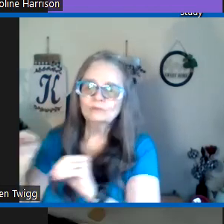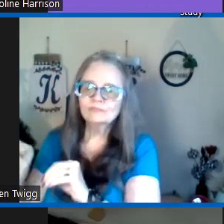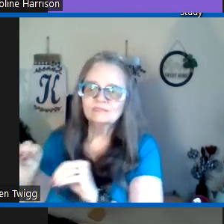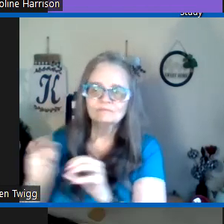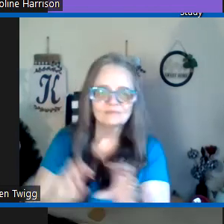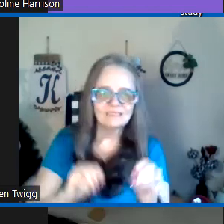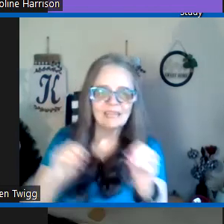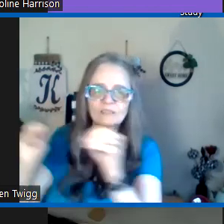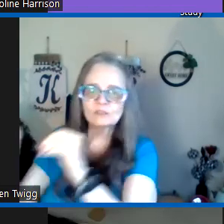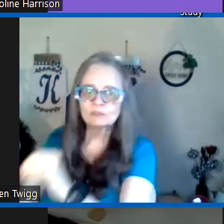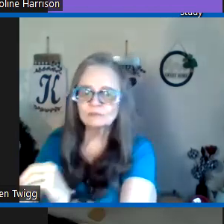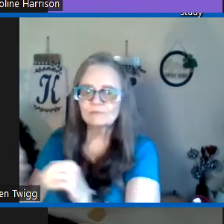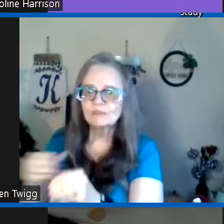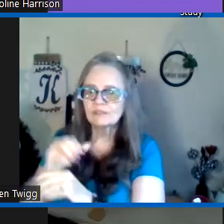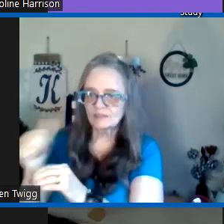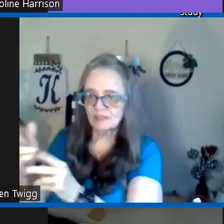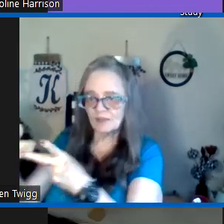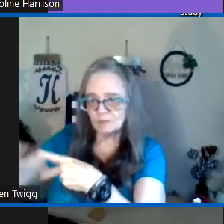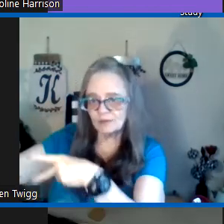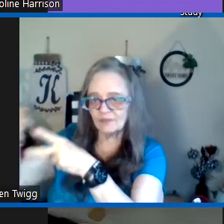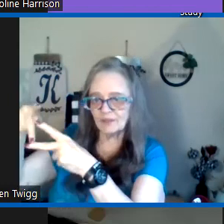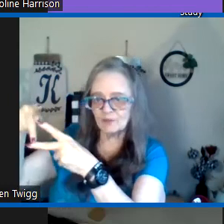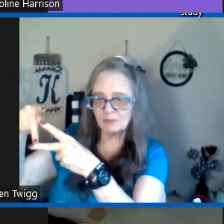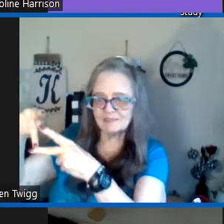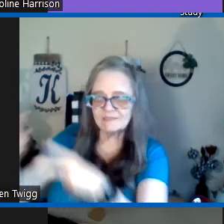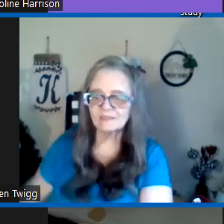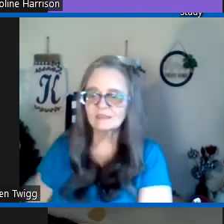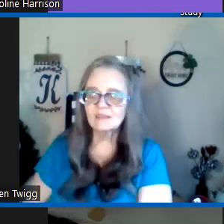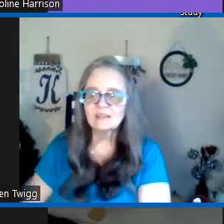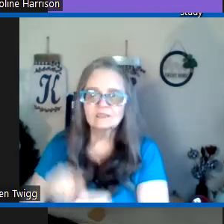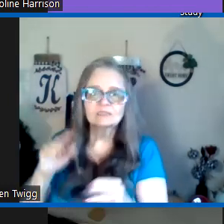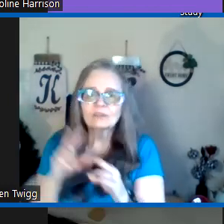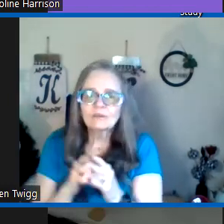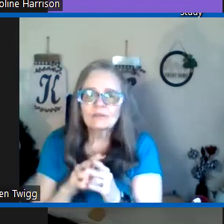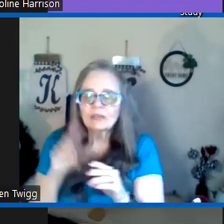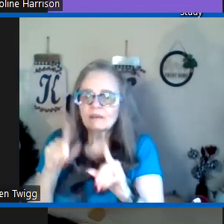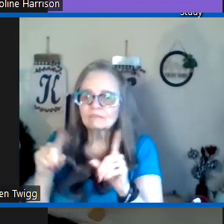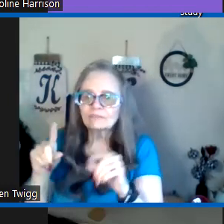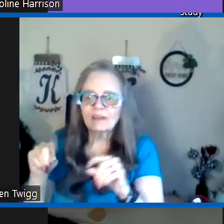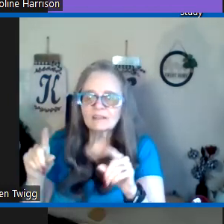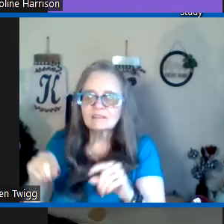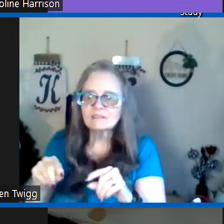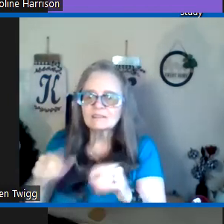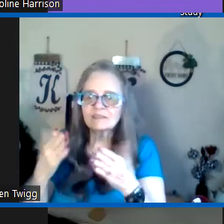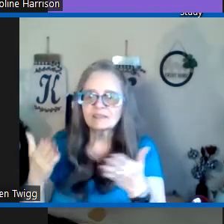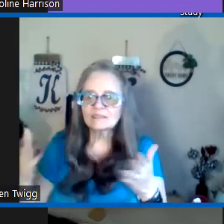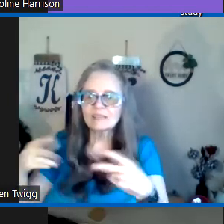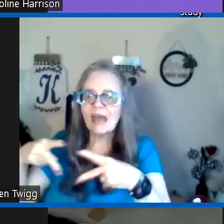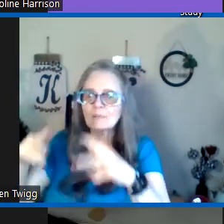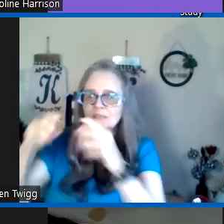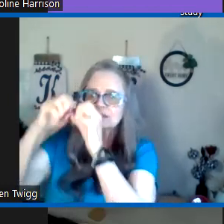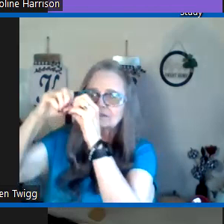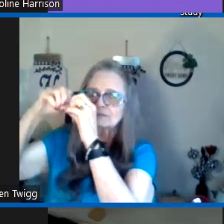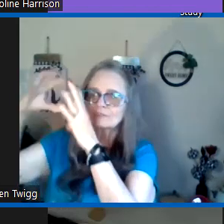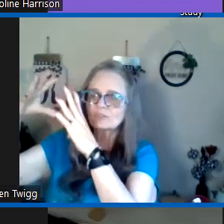moved taken to the other the other place there so various things